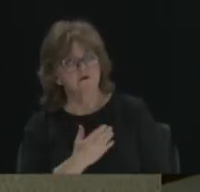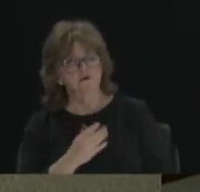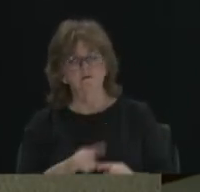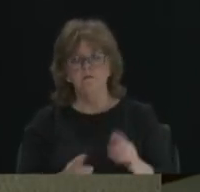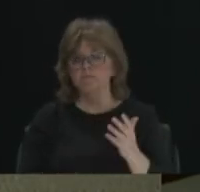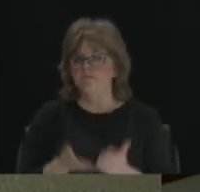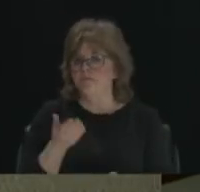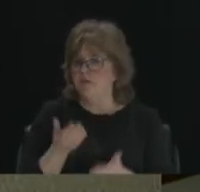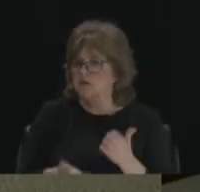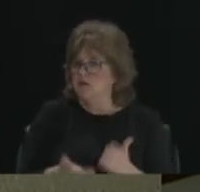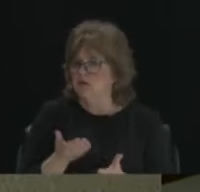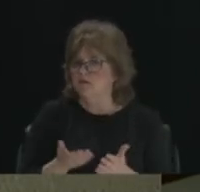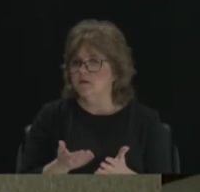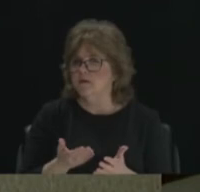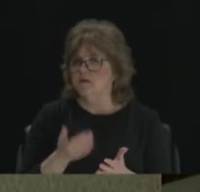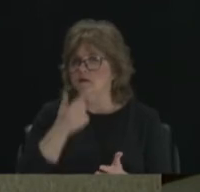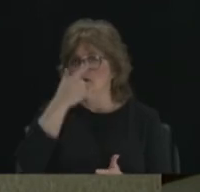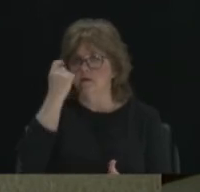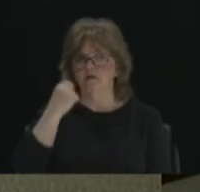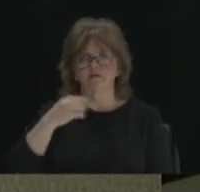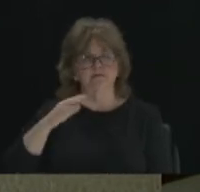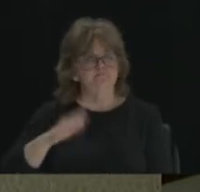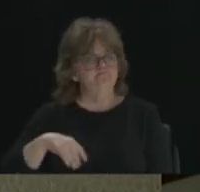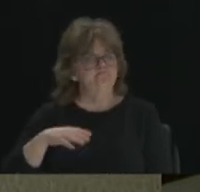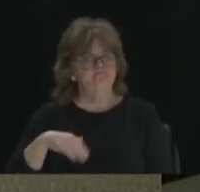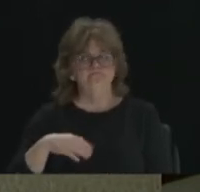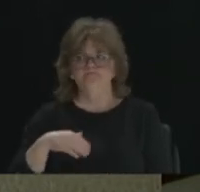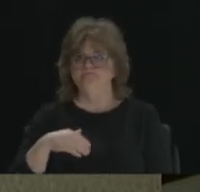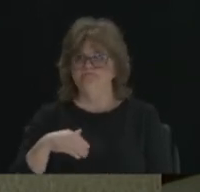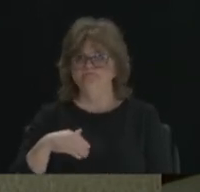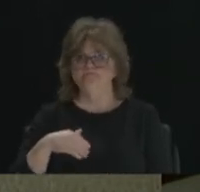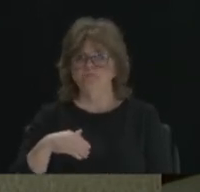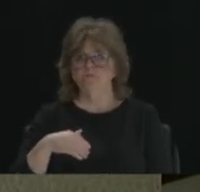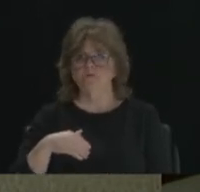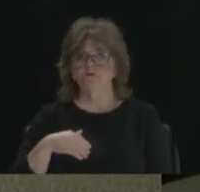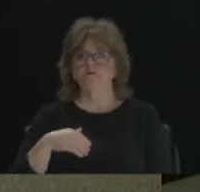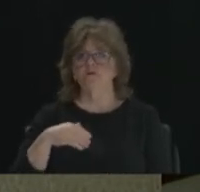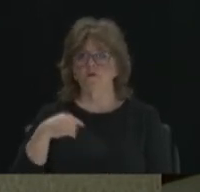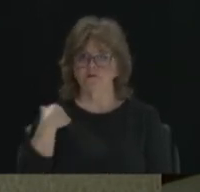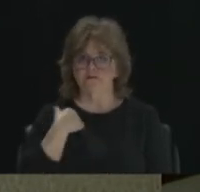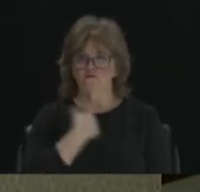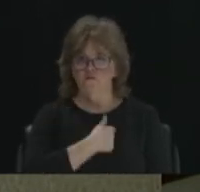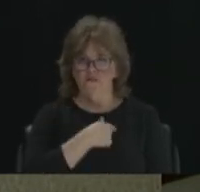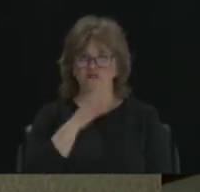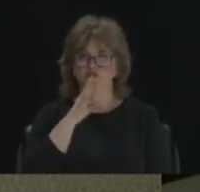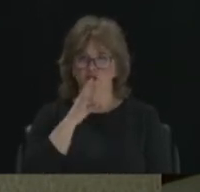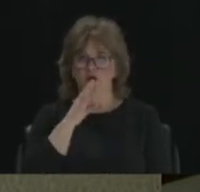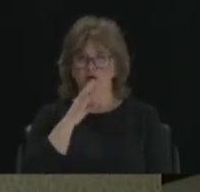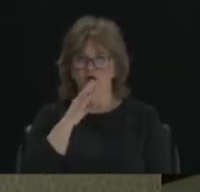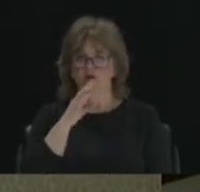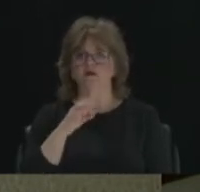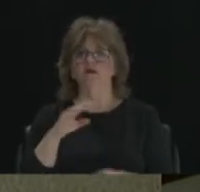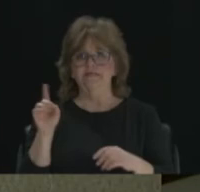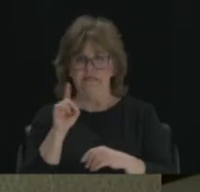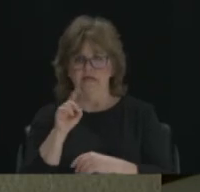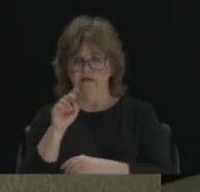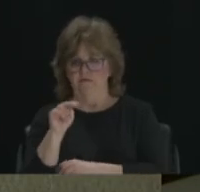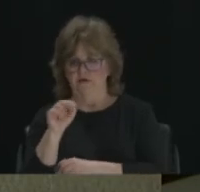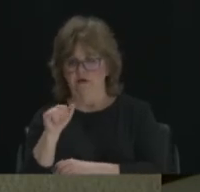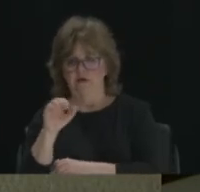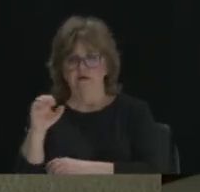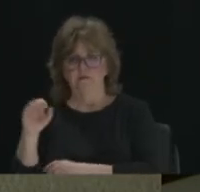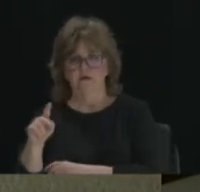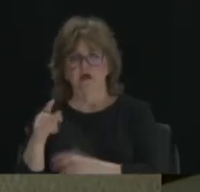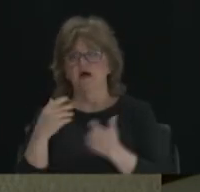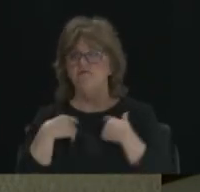maybe, because we have yet to put together a, and this is something that we're, you know, that we've been talking about at the Dayton Union NAACP, is putting together a